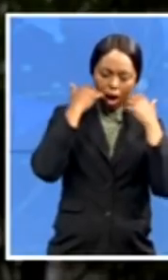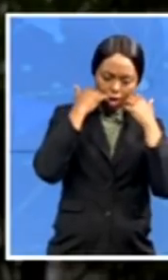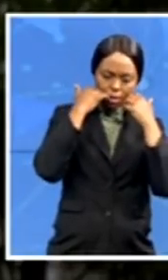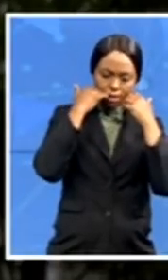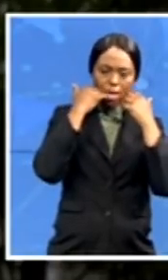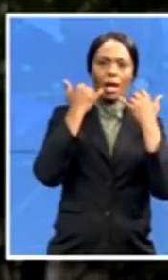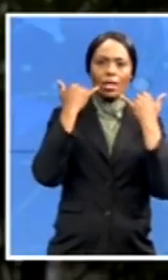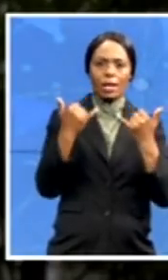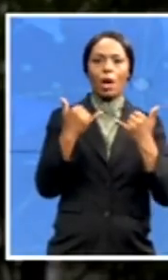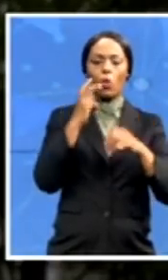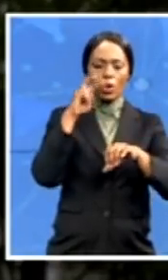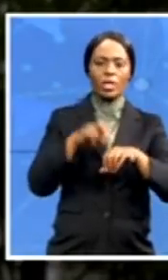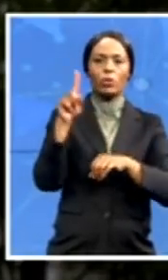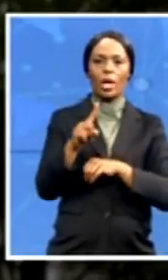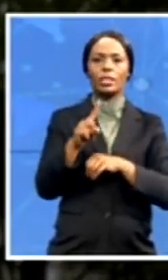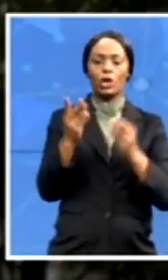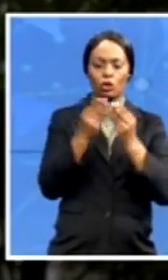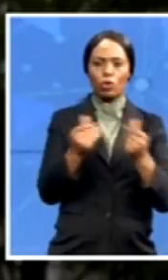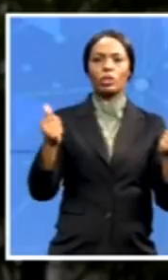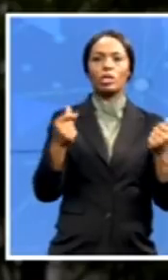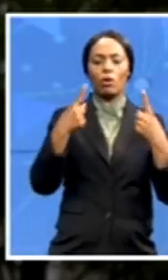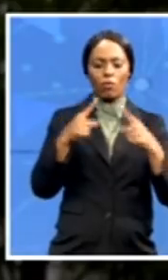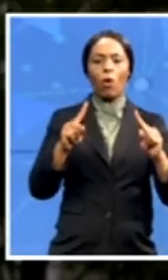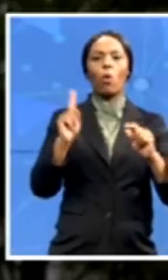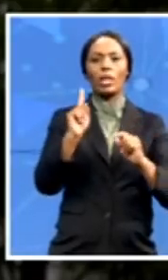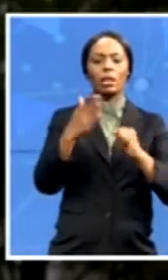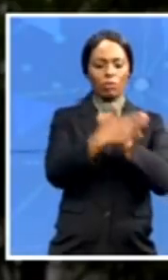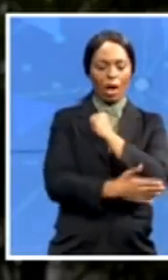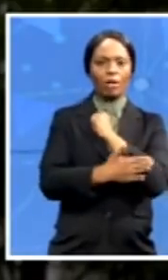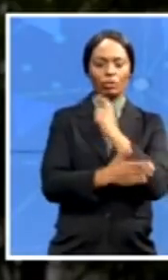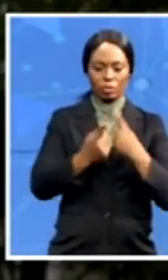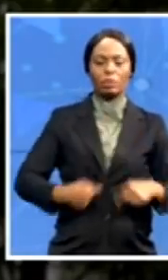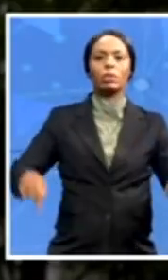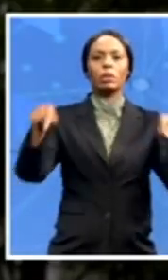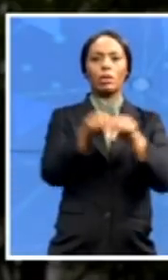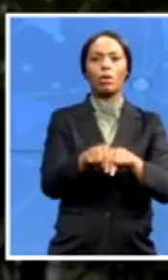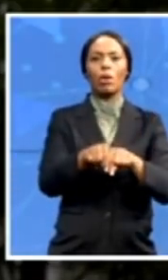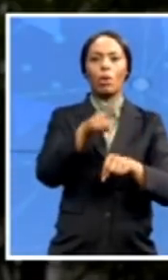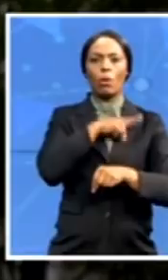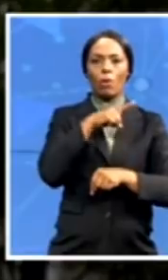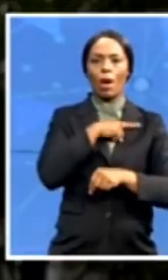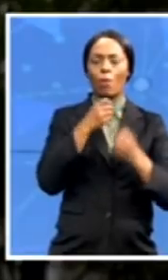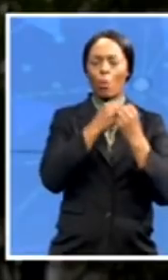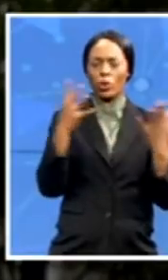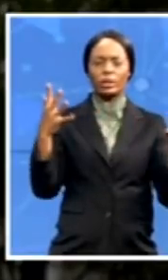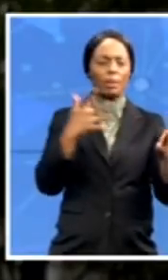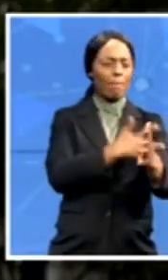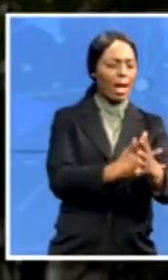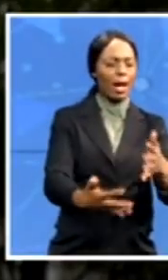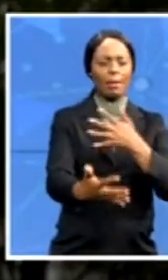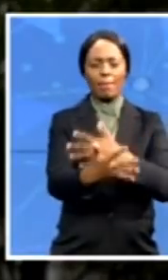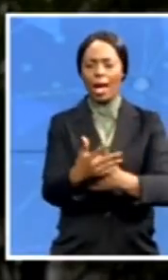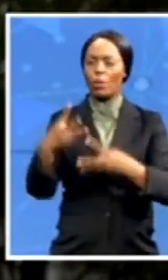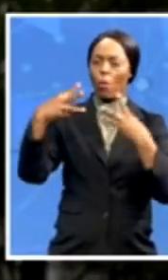After so many years of blood, sweat and tears. You said that today you